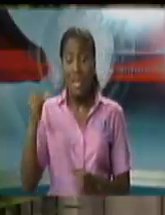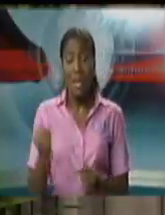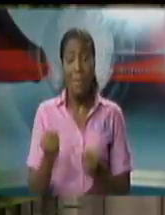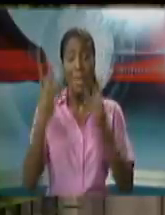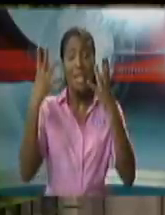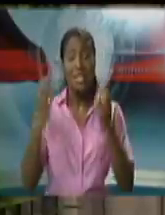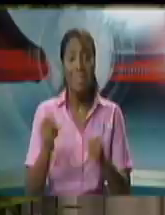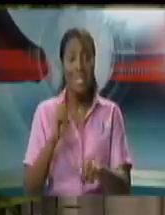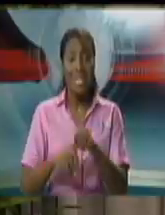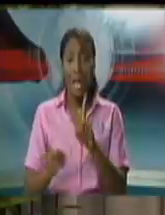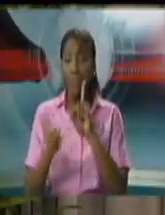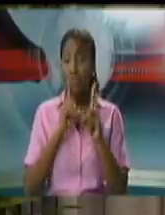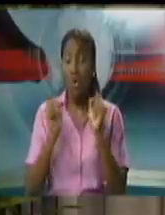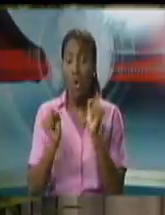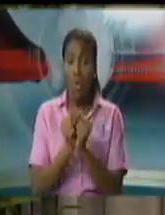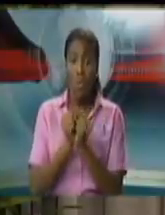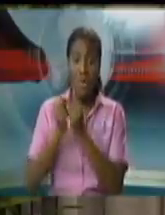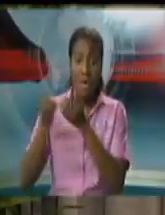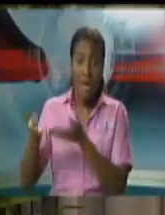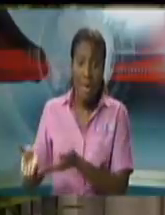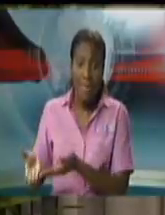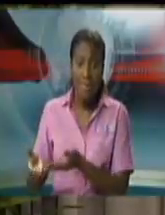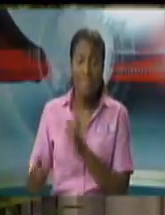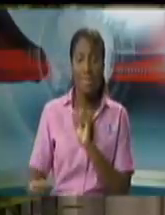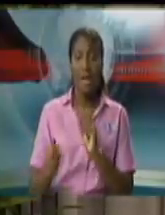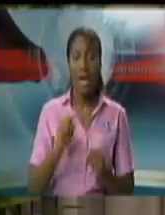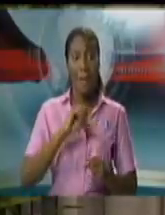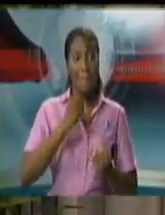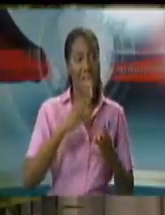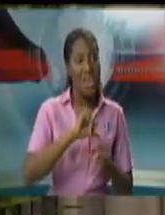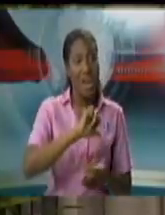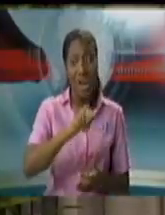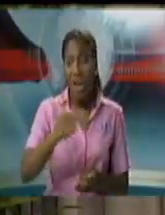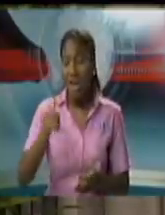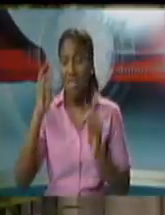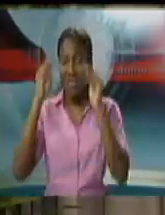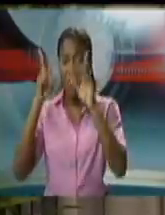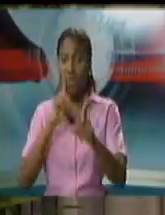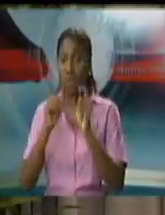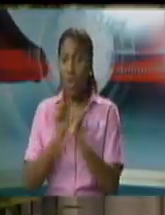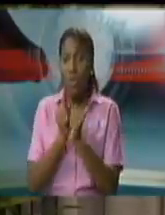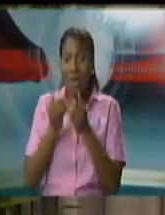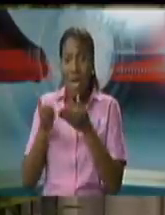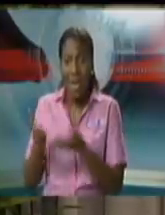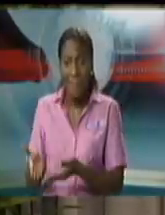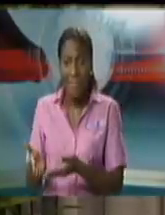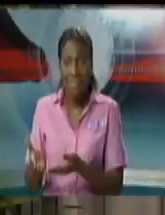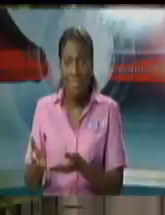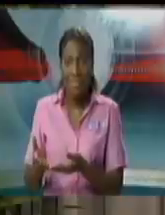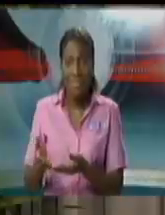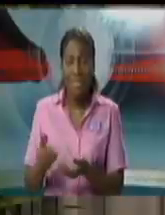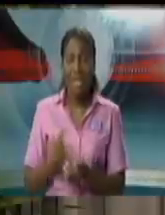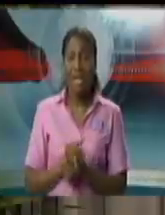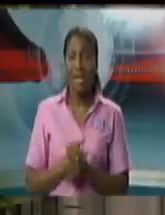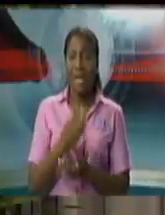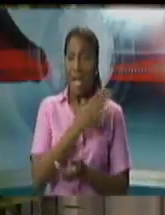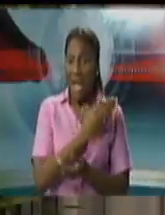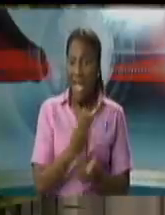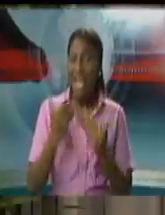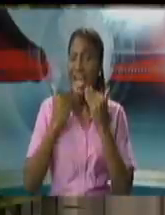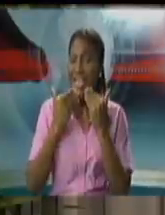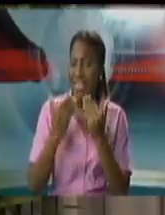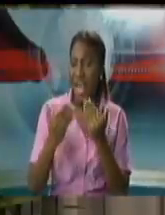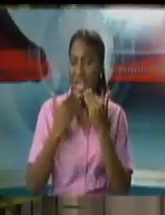me mr ramada has spoken to me a number of my other colleagues have spoken to me and all suggestions have come into the mix and i thank them